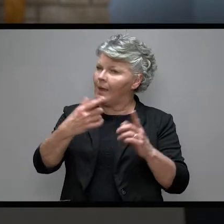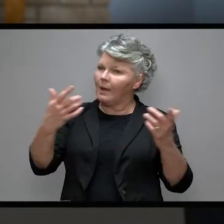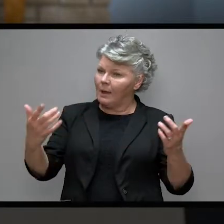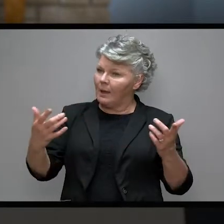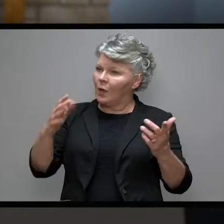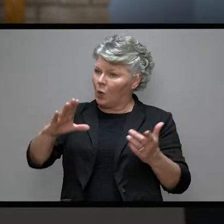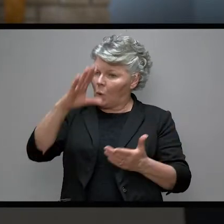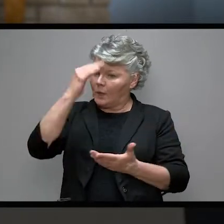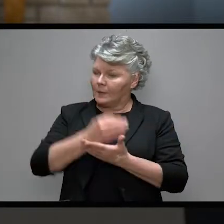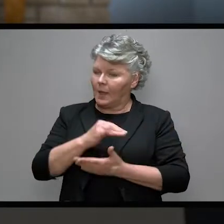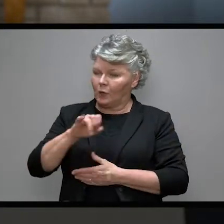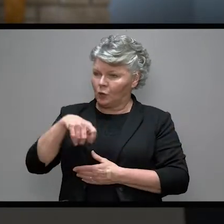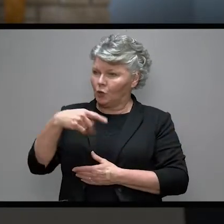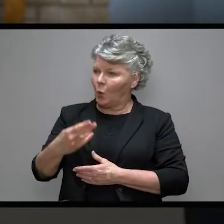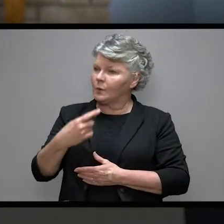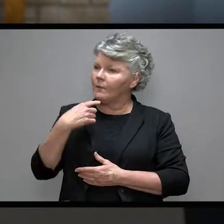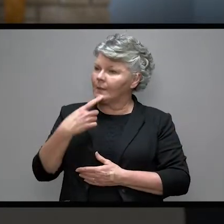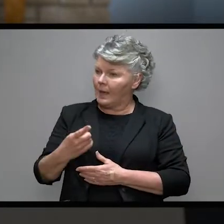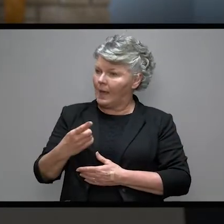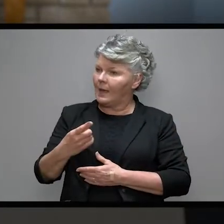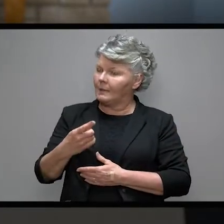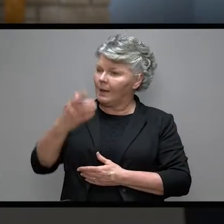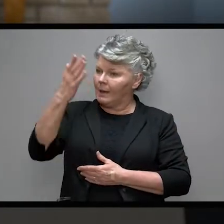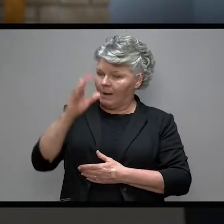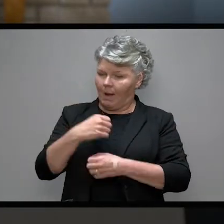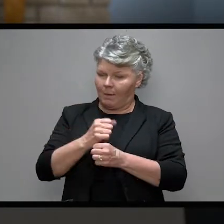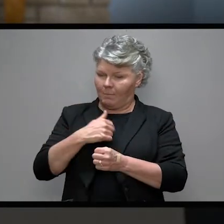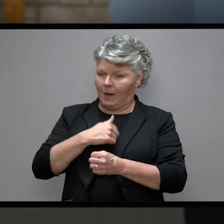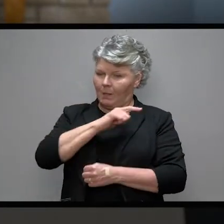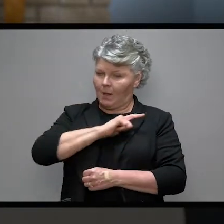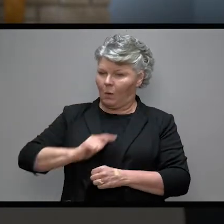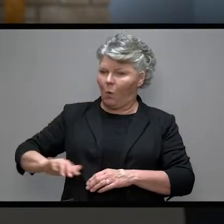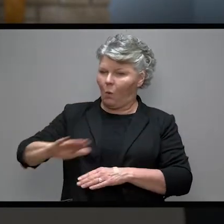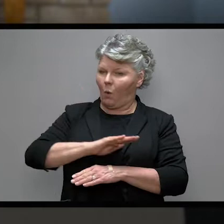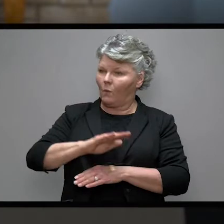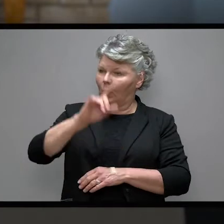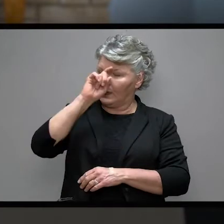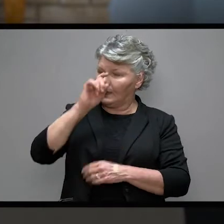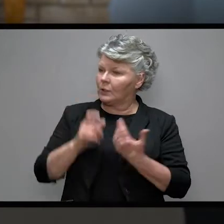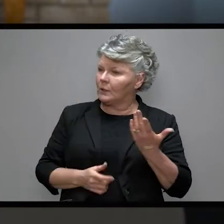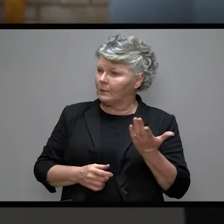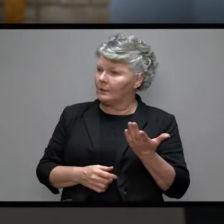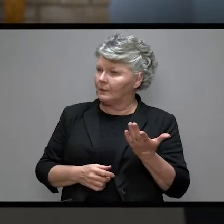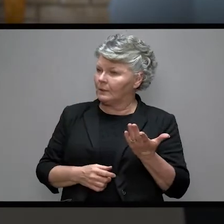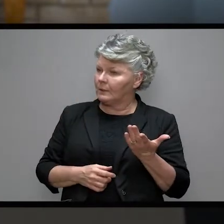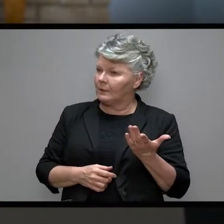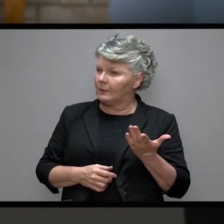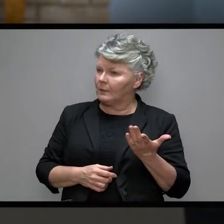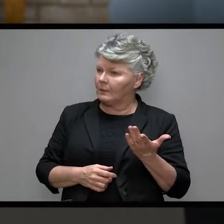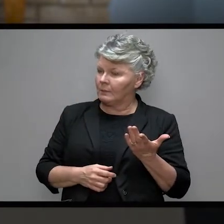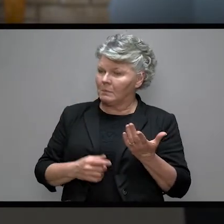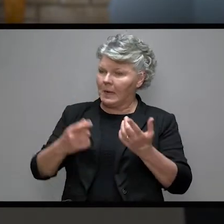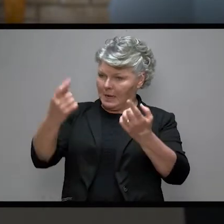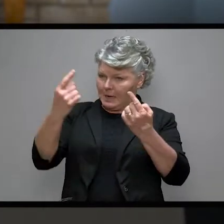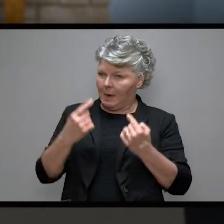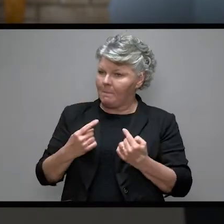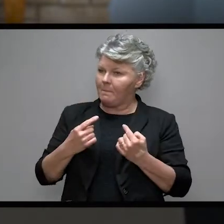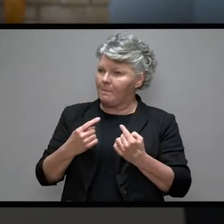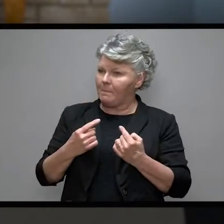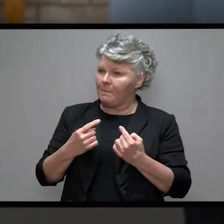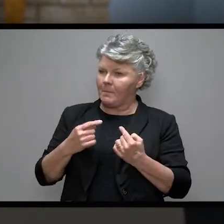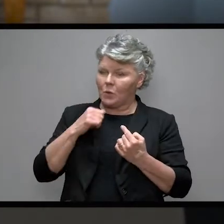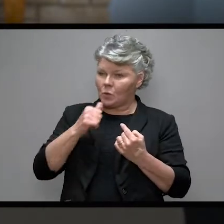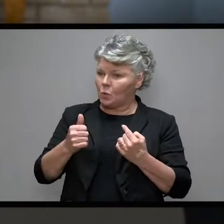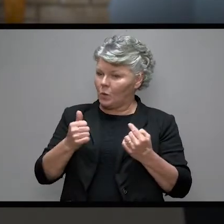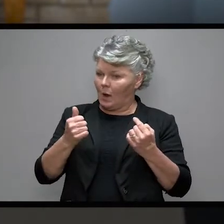says your son Joseph, God has made me lord of all Egypt. Come down to me. Do